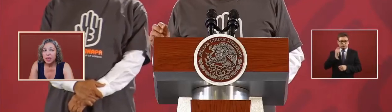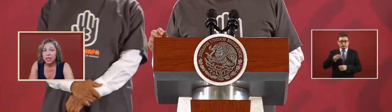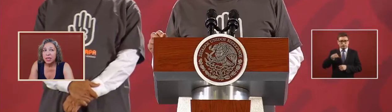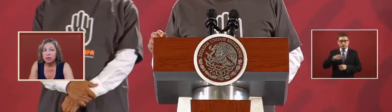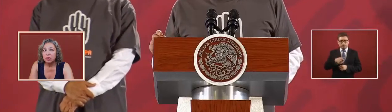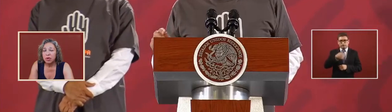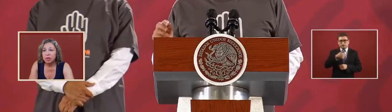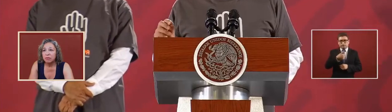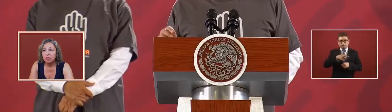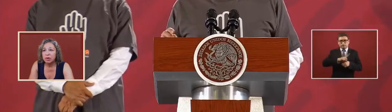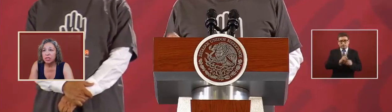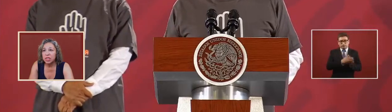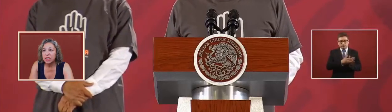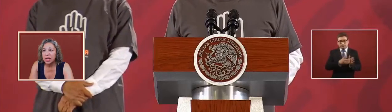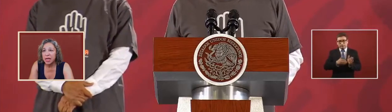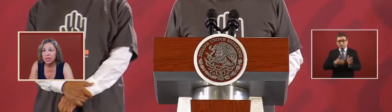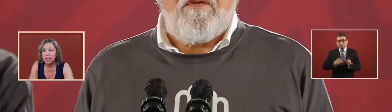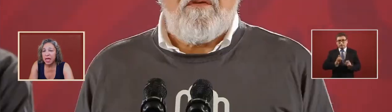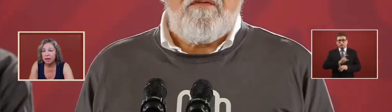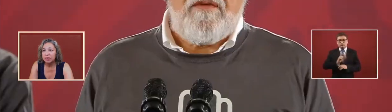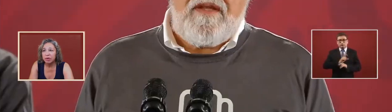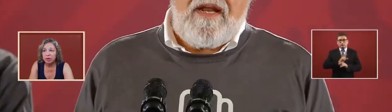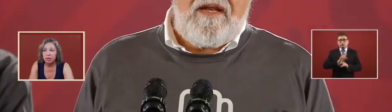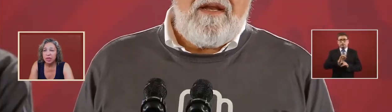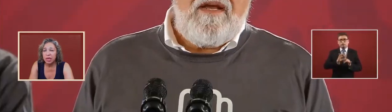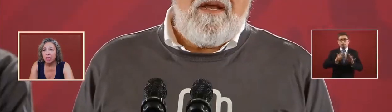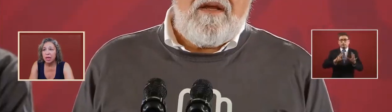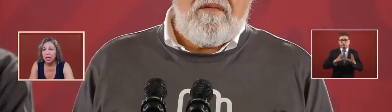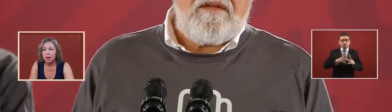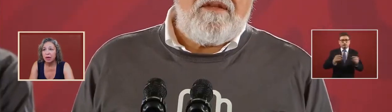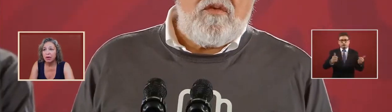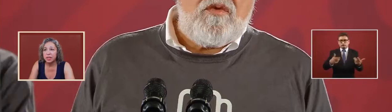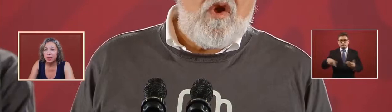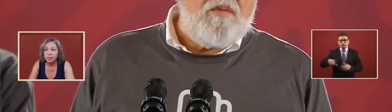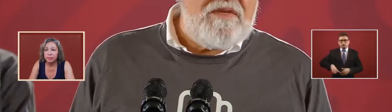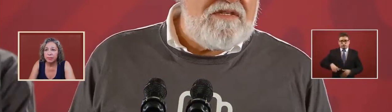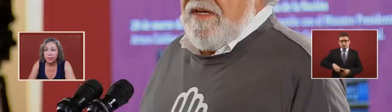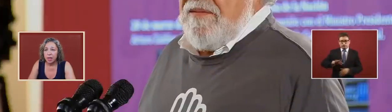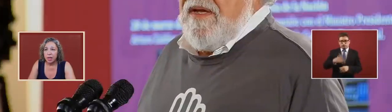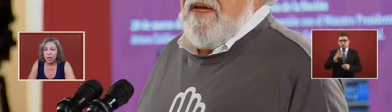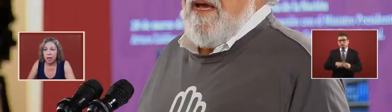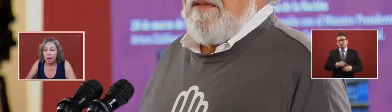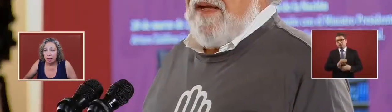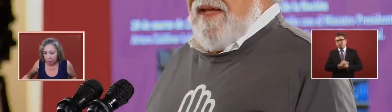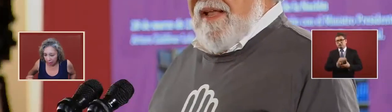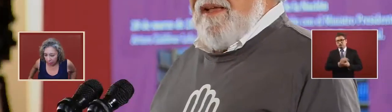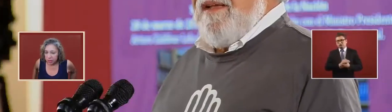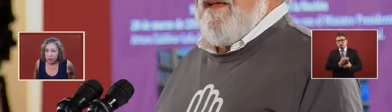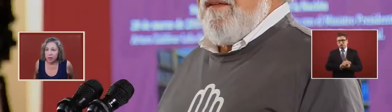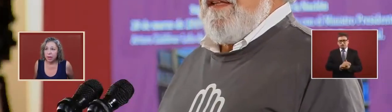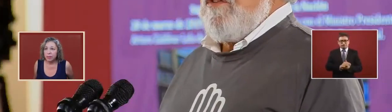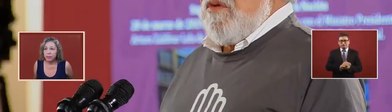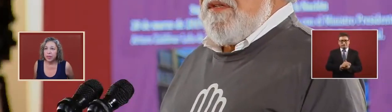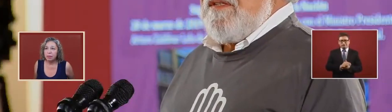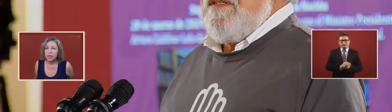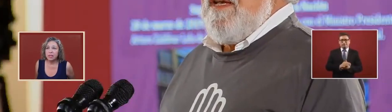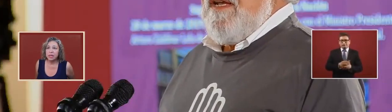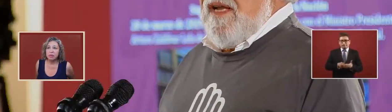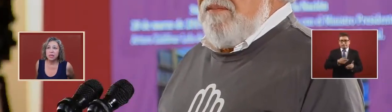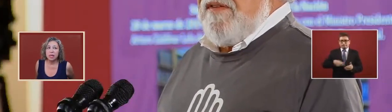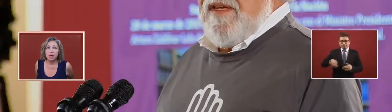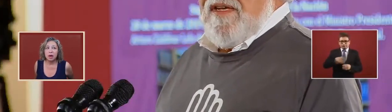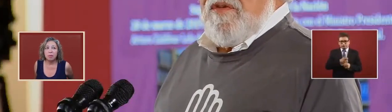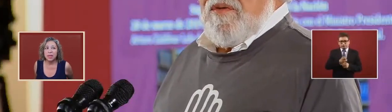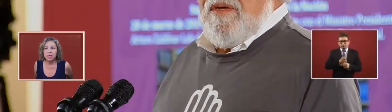what they did during the first six days after the occurrence uh was there because